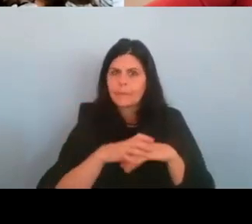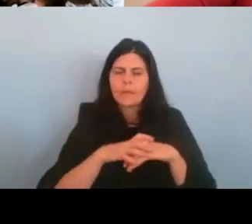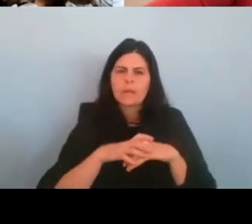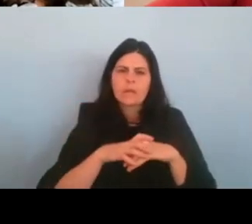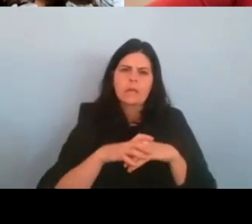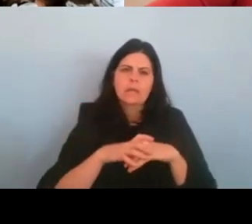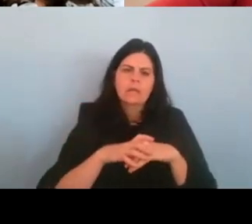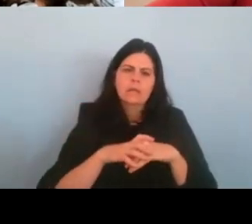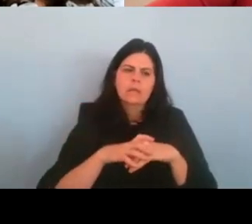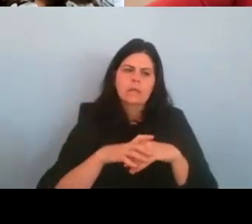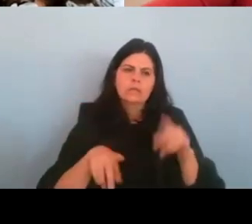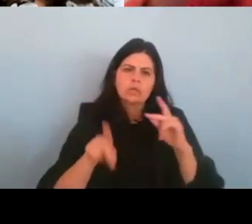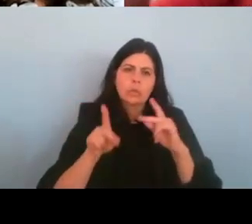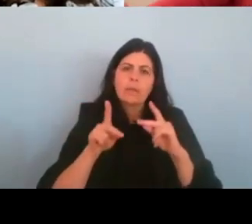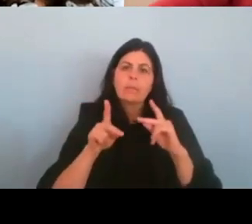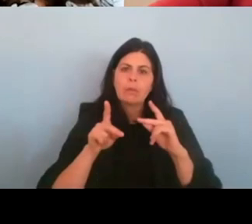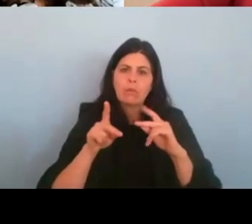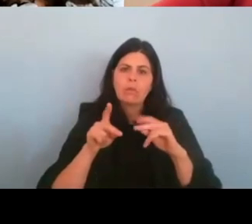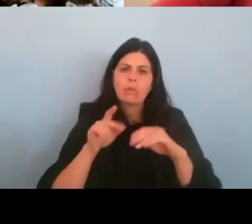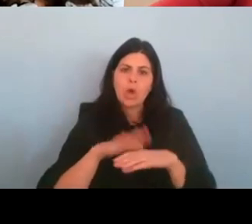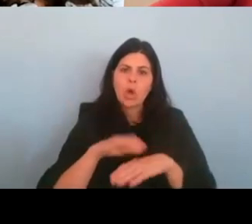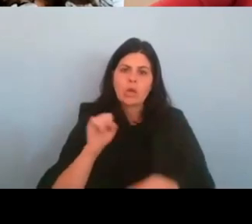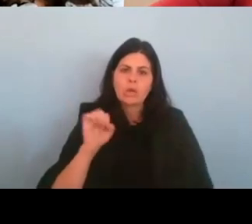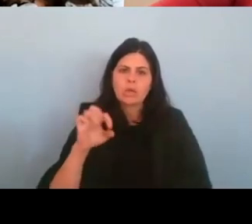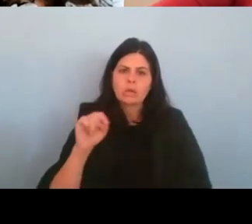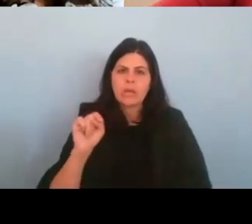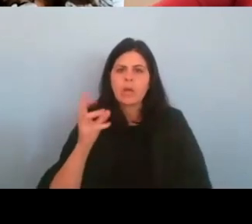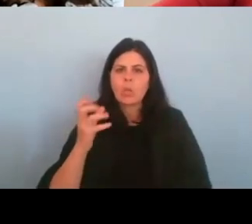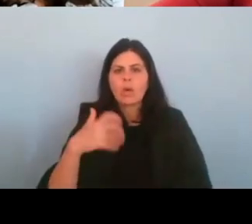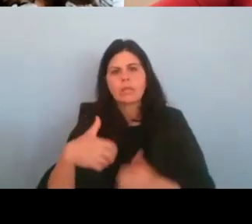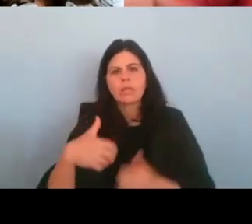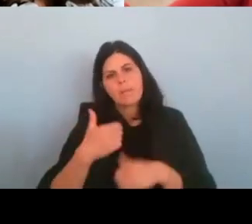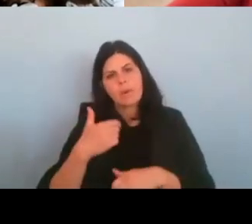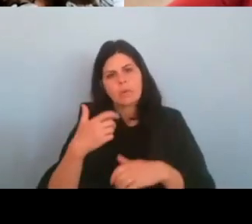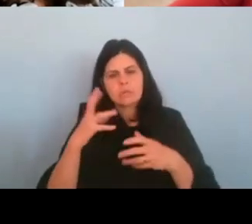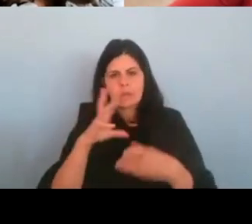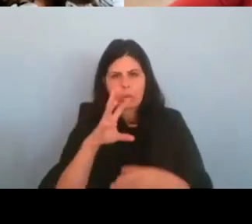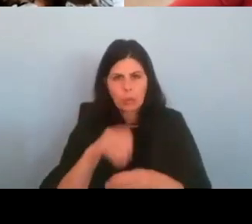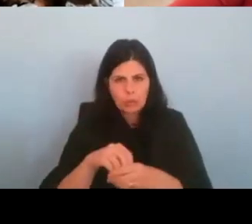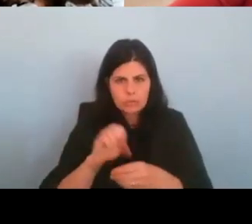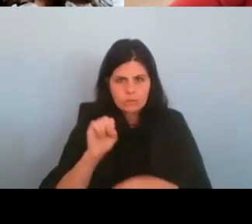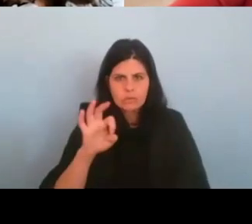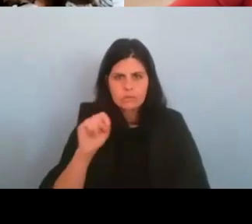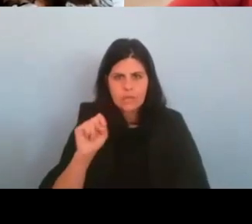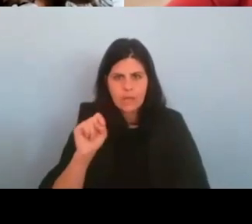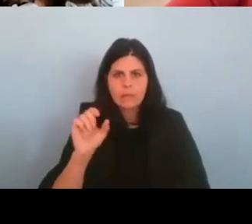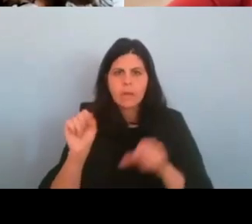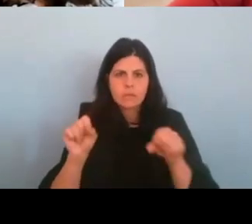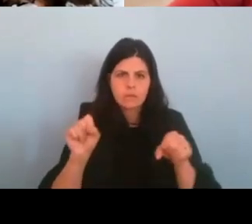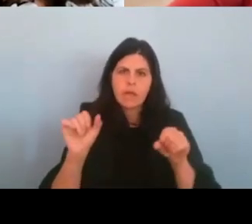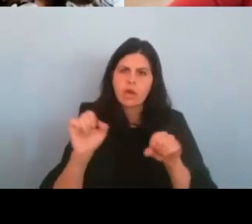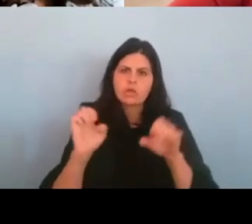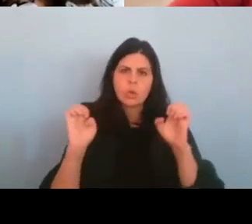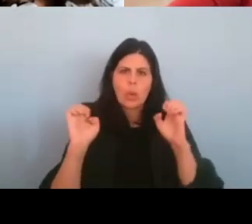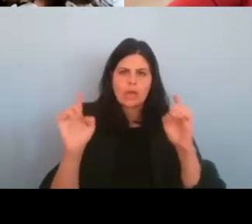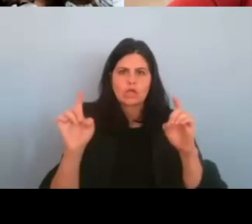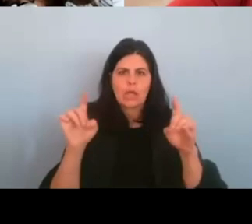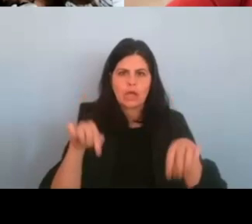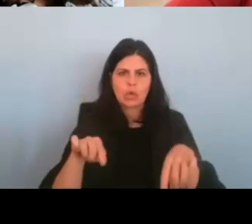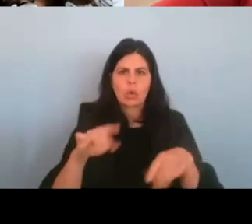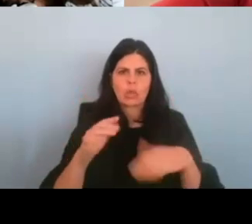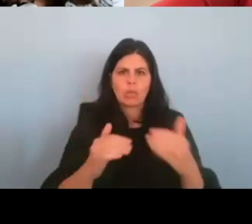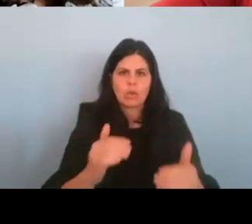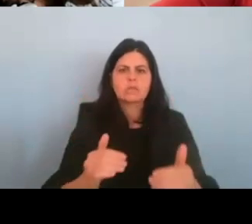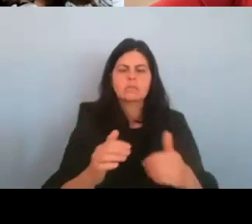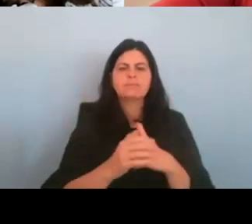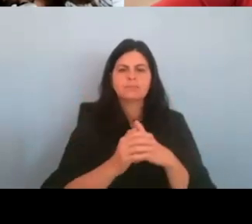they were on set, we wanted to have the most inclusive set possible and also to educate, educate in the process. And so that was